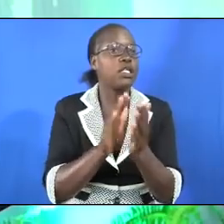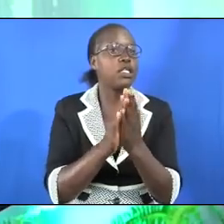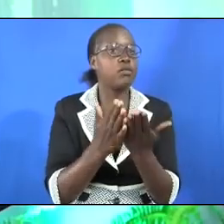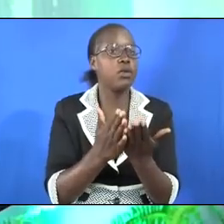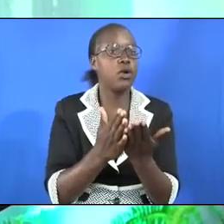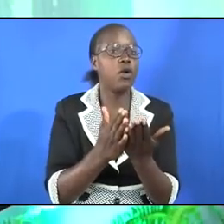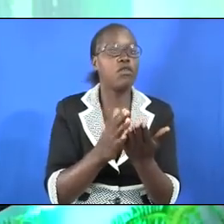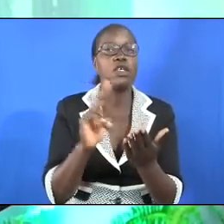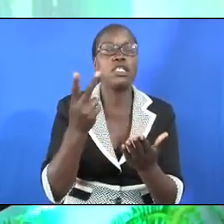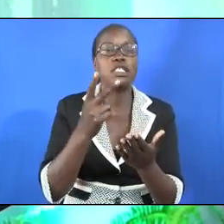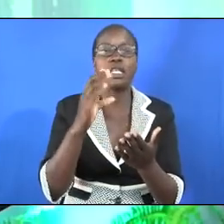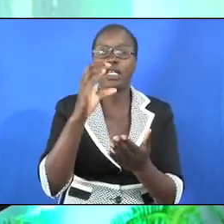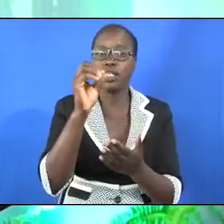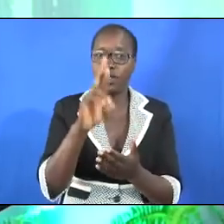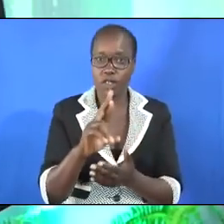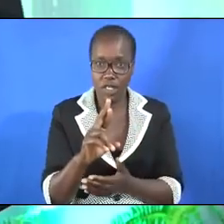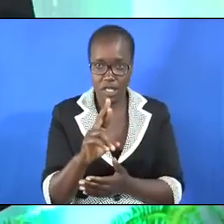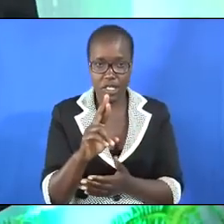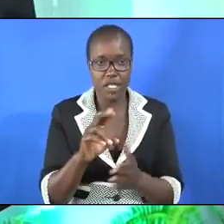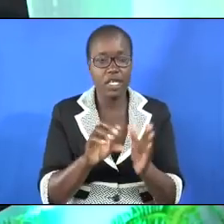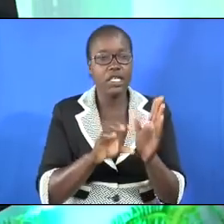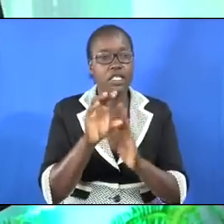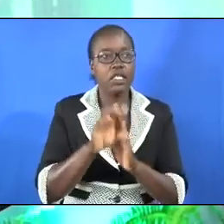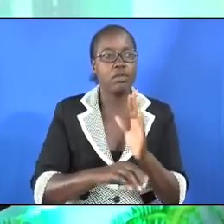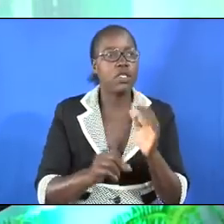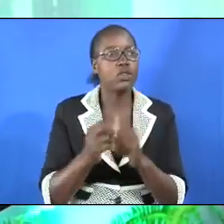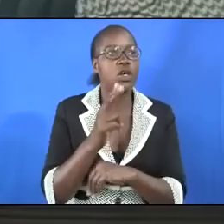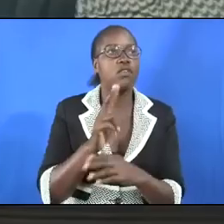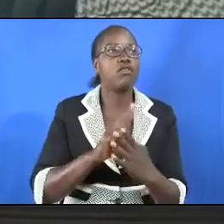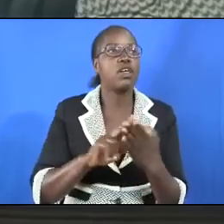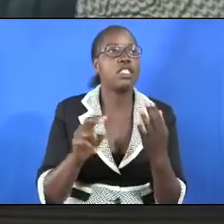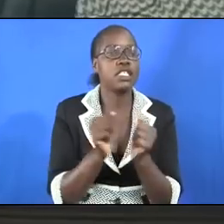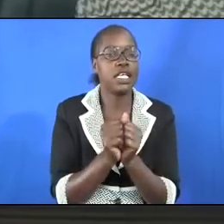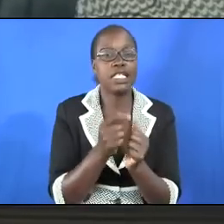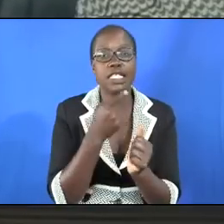2 Corinthians chapter 12 and verse 7, says,